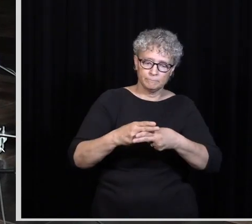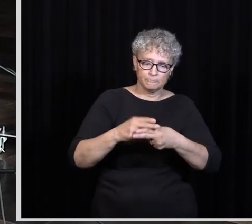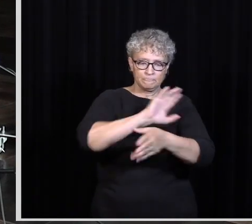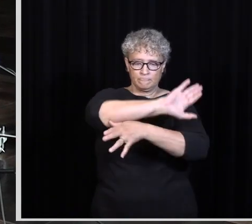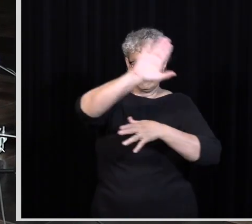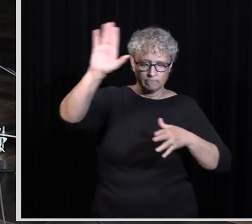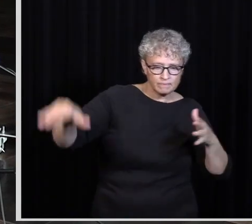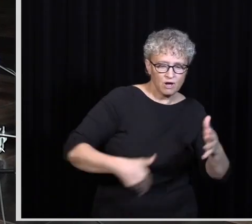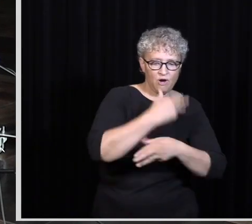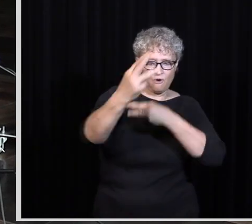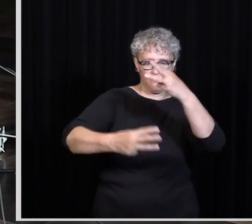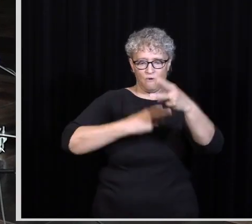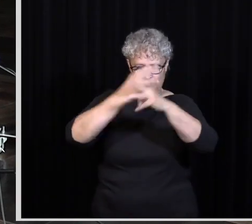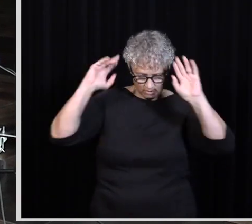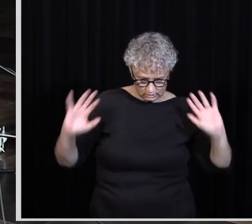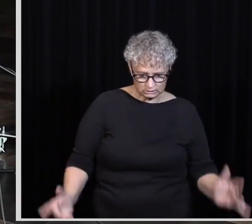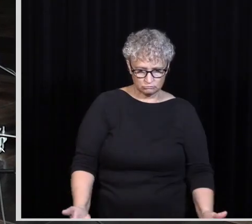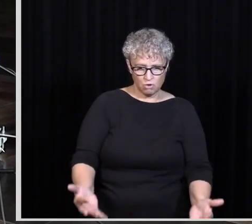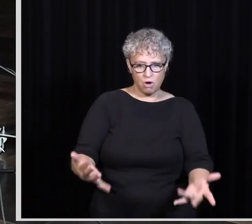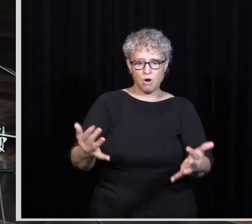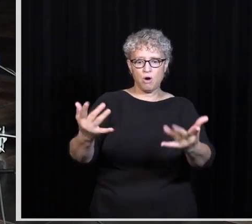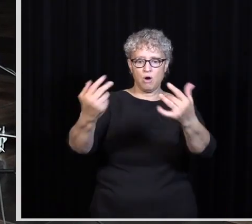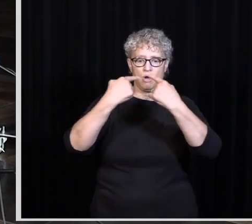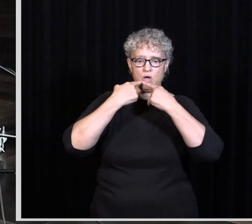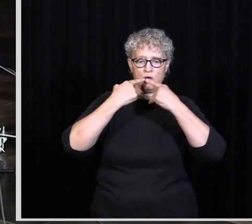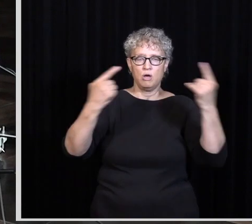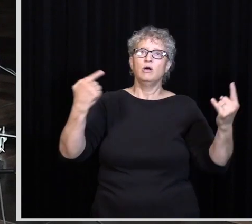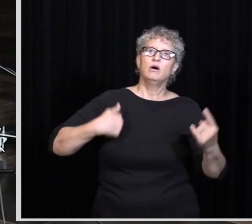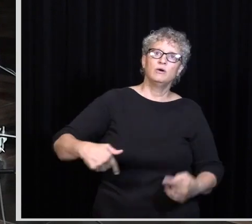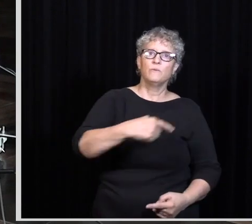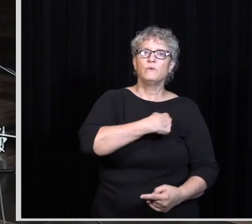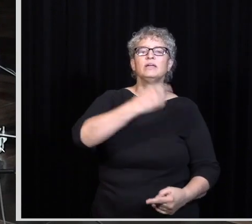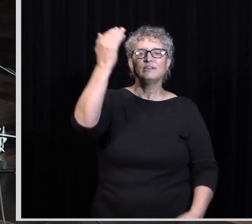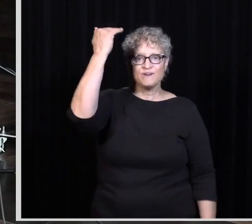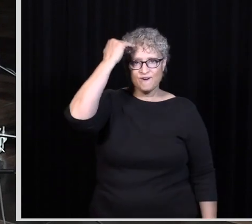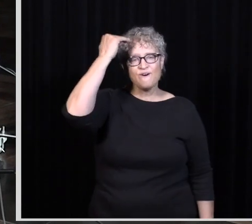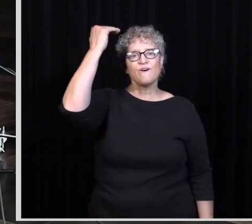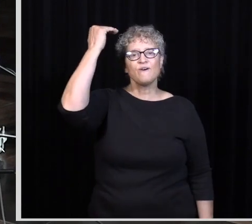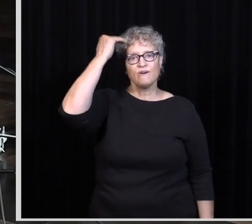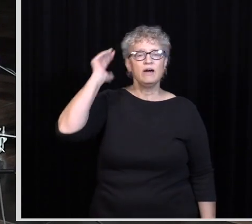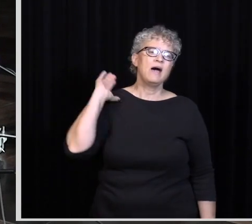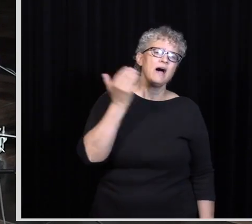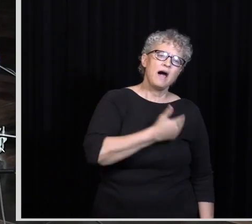All Creation Rising Up To Save We Know